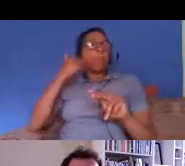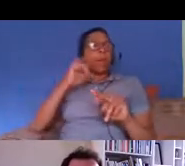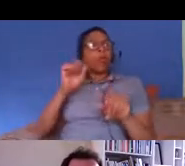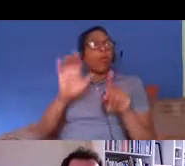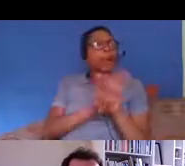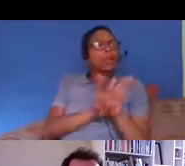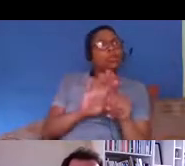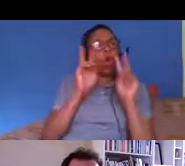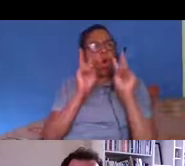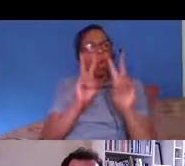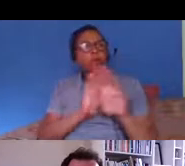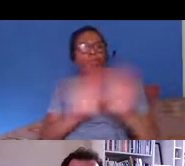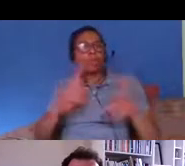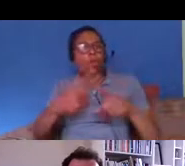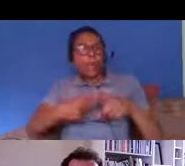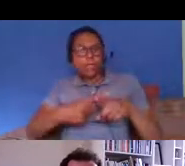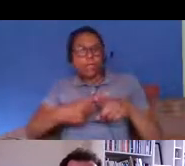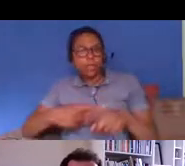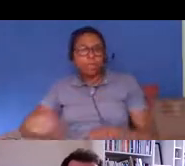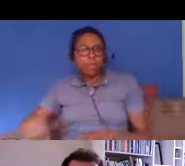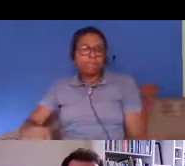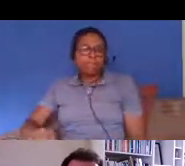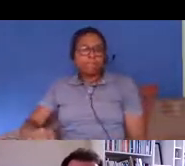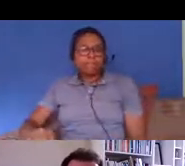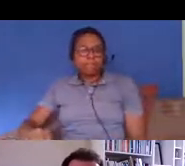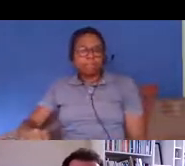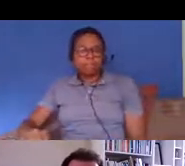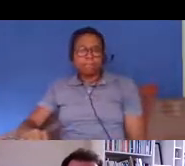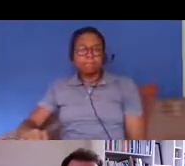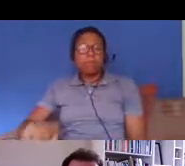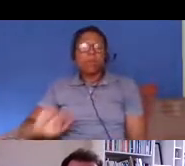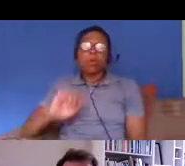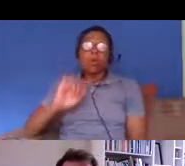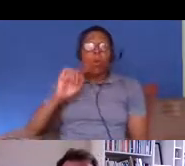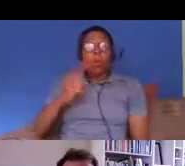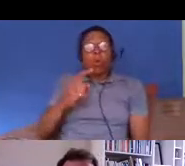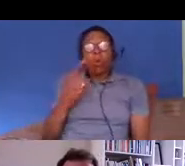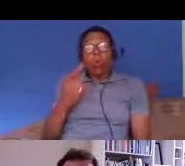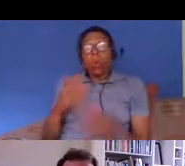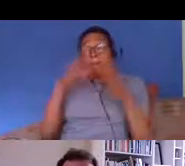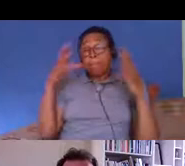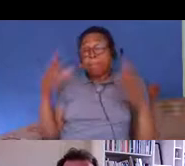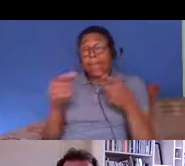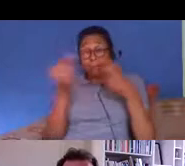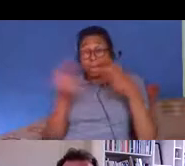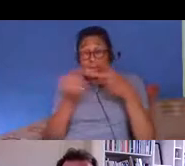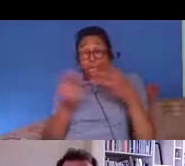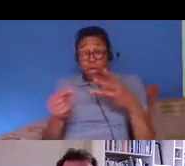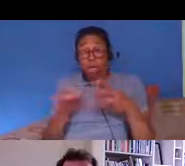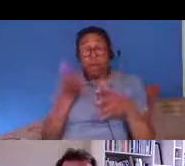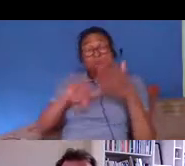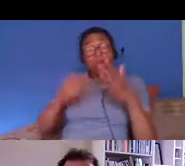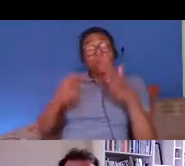discrimination being introduced um one of the the big features of the hostile environment which kind of underpins it all is data sharing